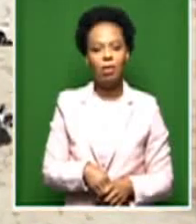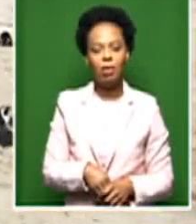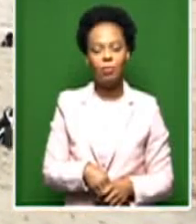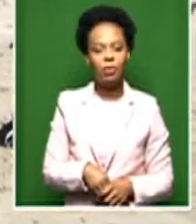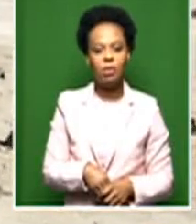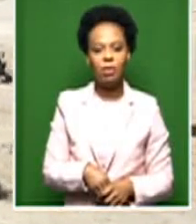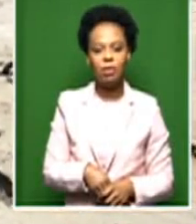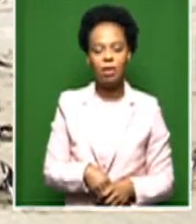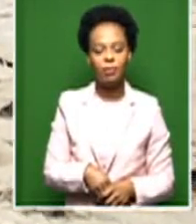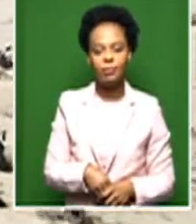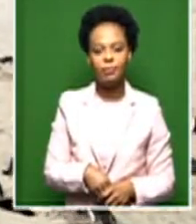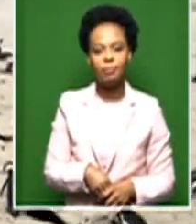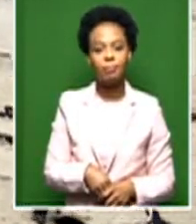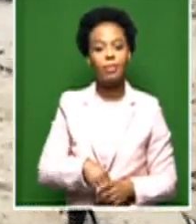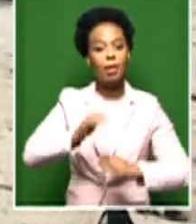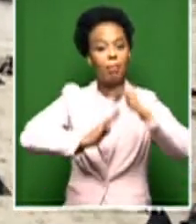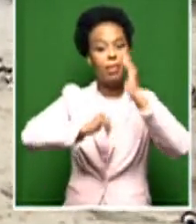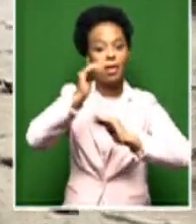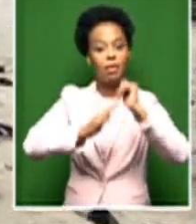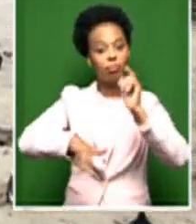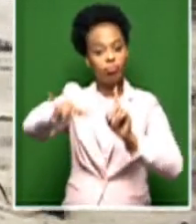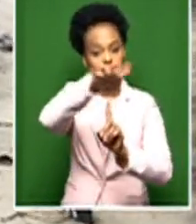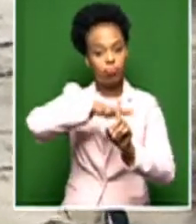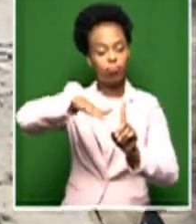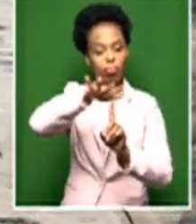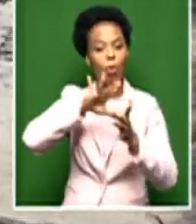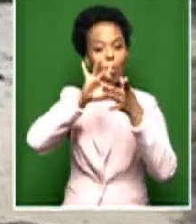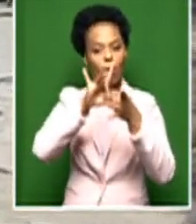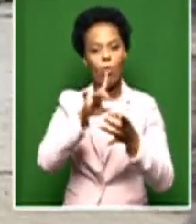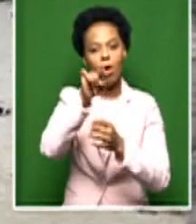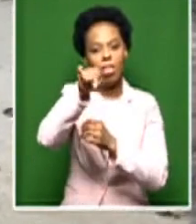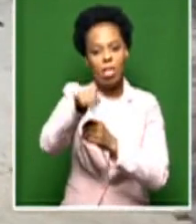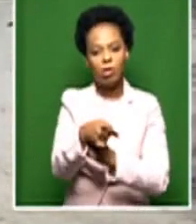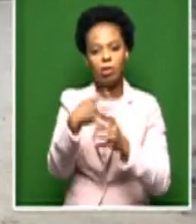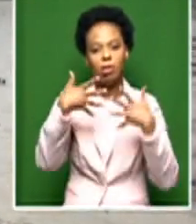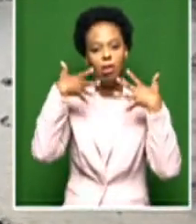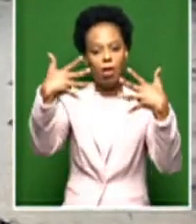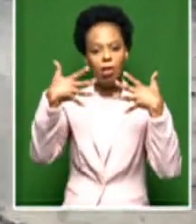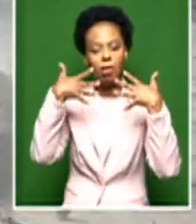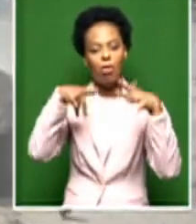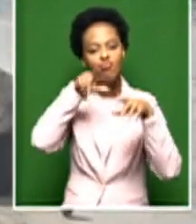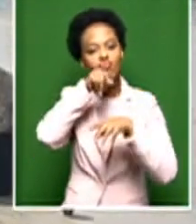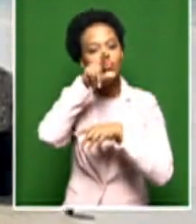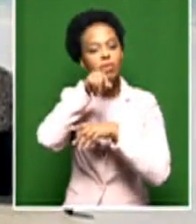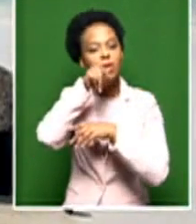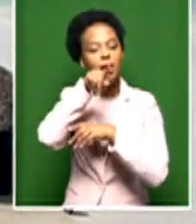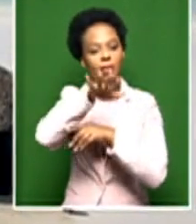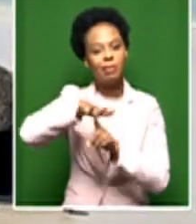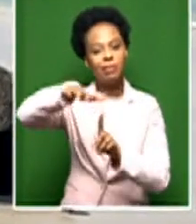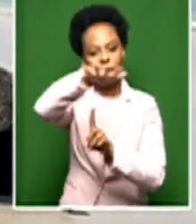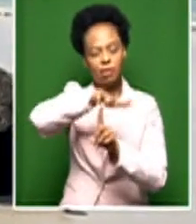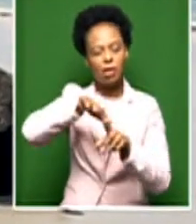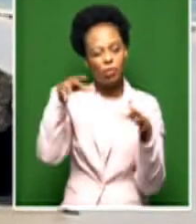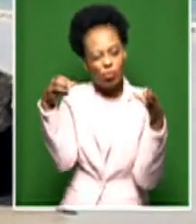The Boulders' penguin colony is home to around 1,000 breeding pairs of penguins. Although it's the